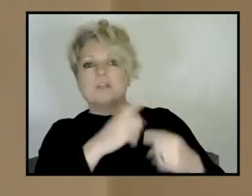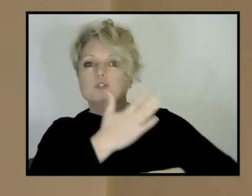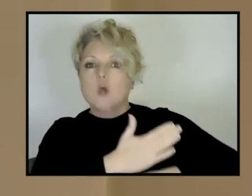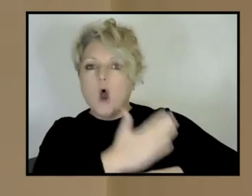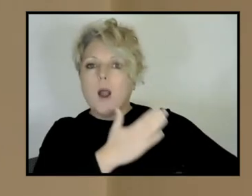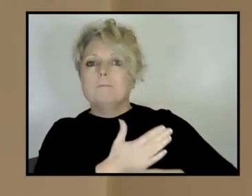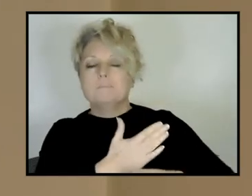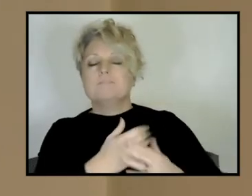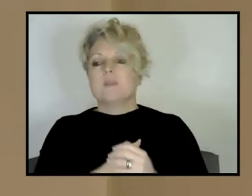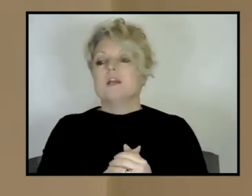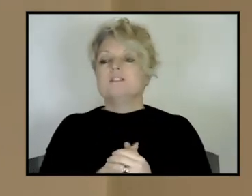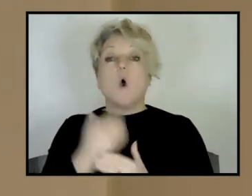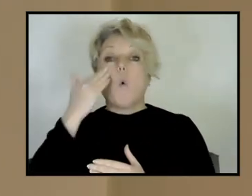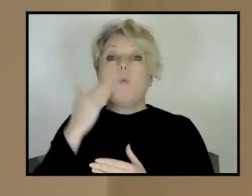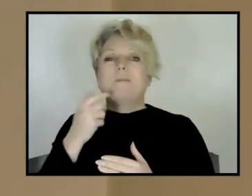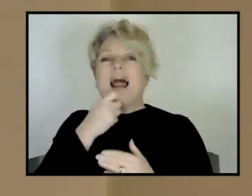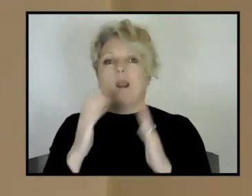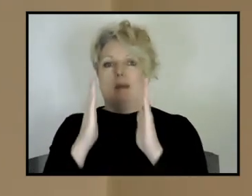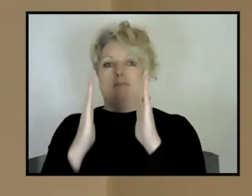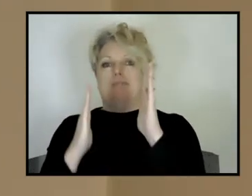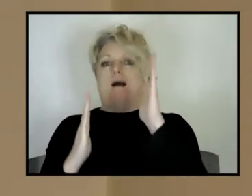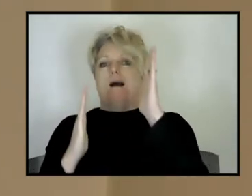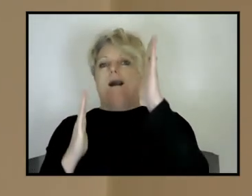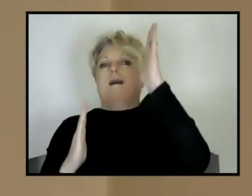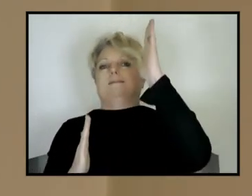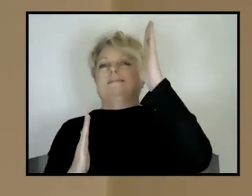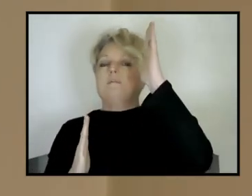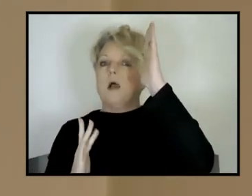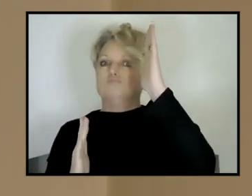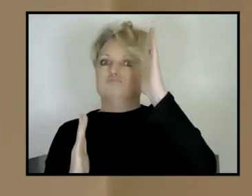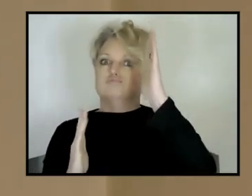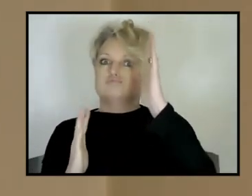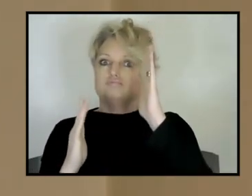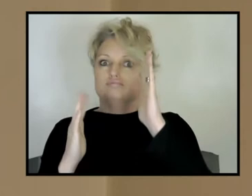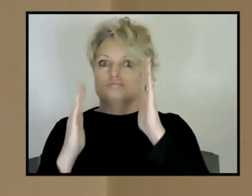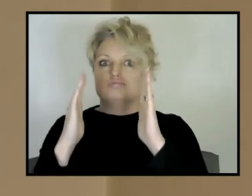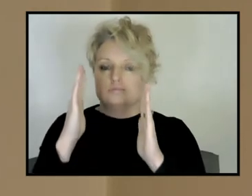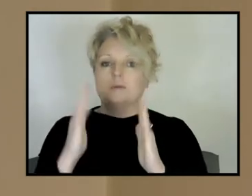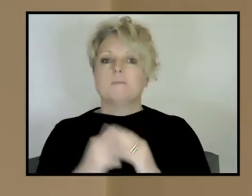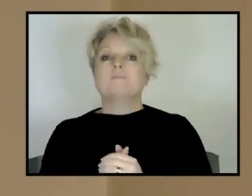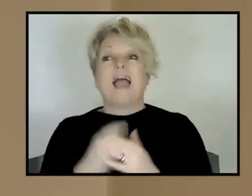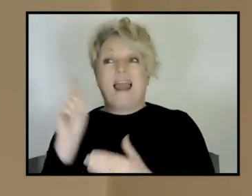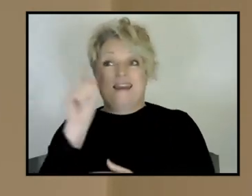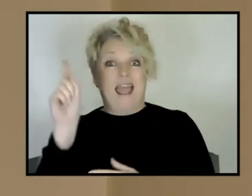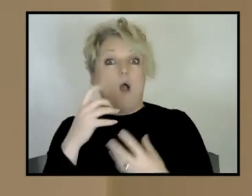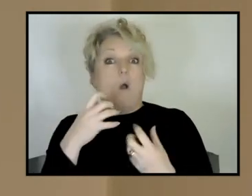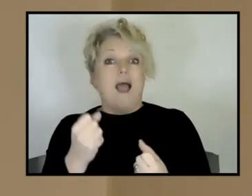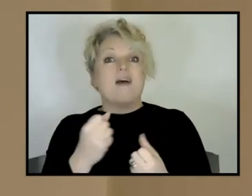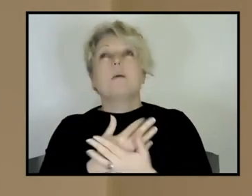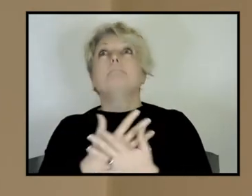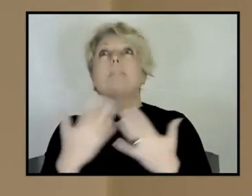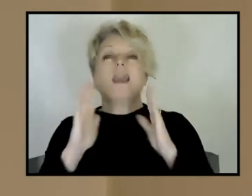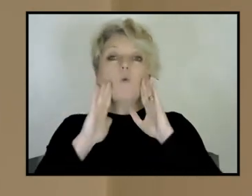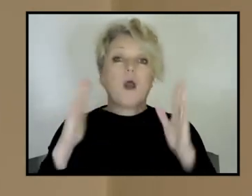a lag there when you're looking back at history and things like this, but certainly now there's, there's a wonderful, any number of examples of great women that are doing